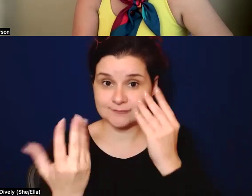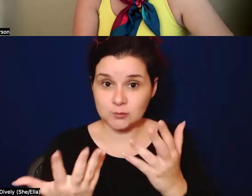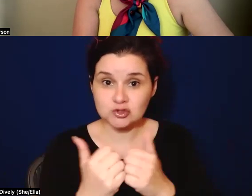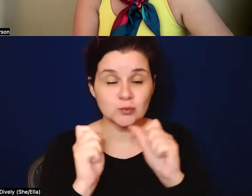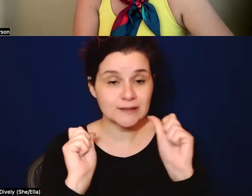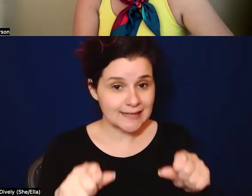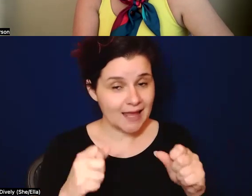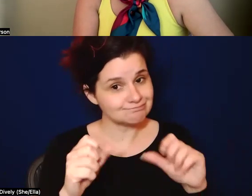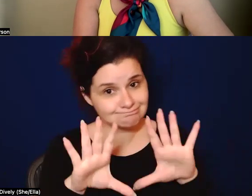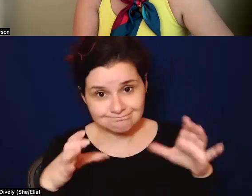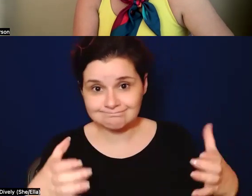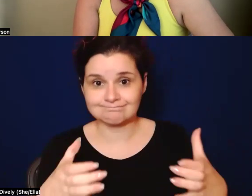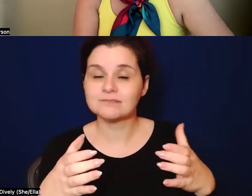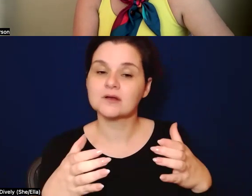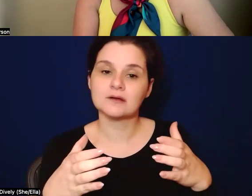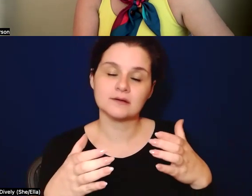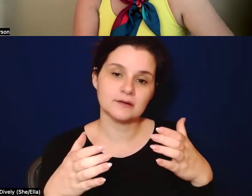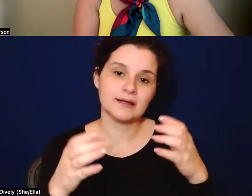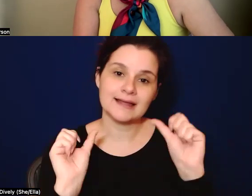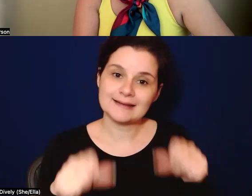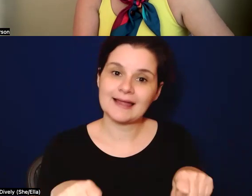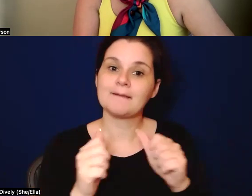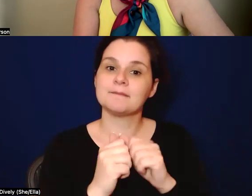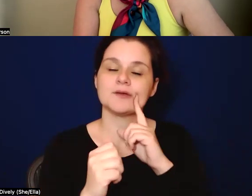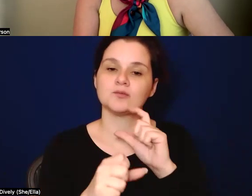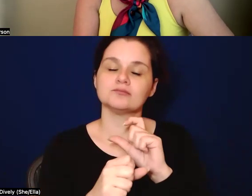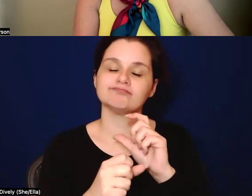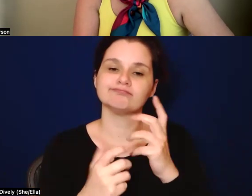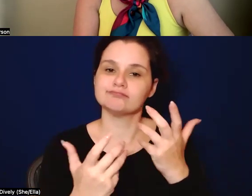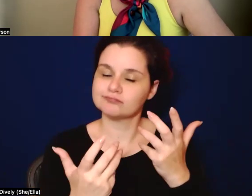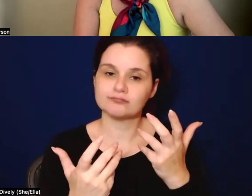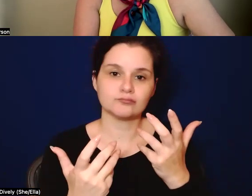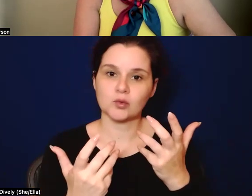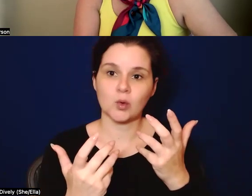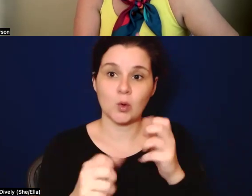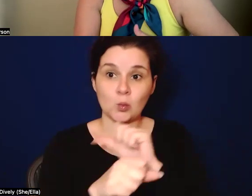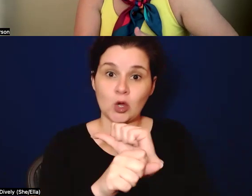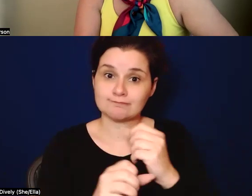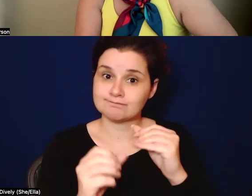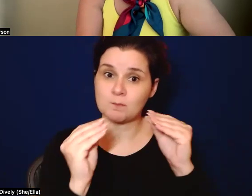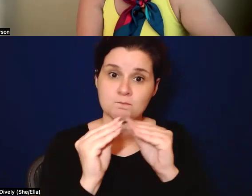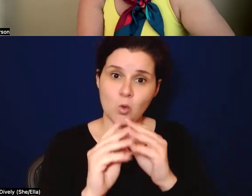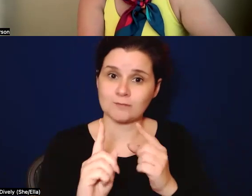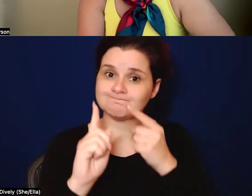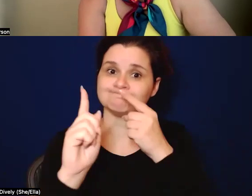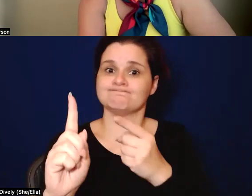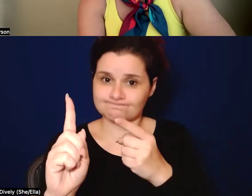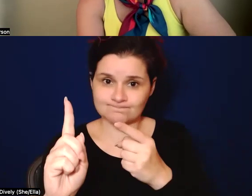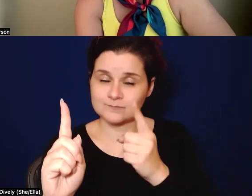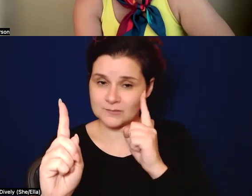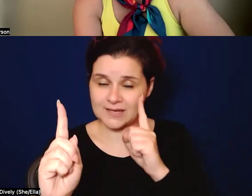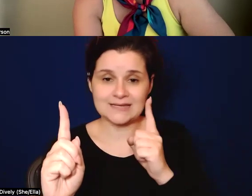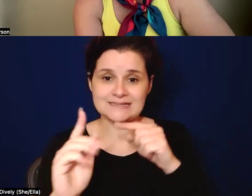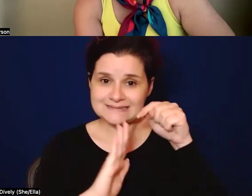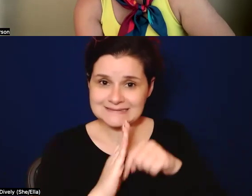so we collectively can, um, can be working, you know, towards a more, more deep expression of our sovereignty